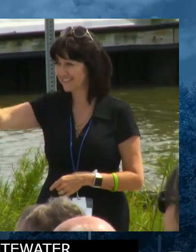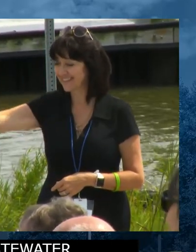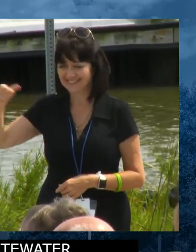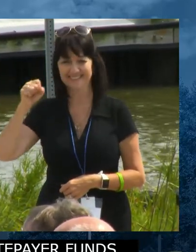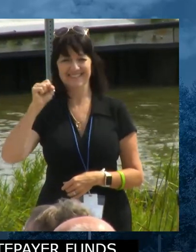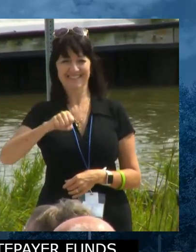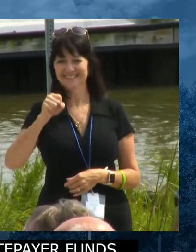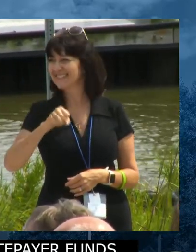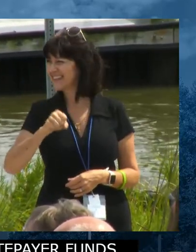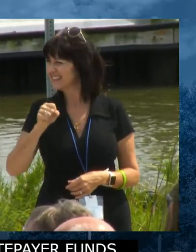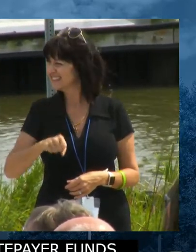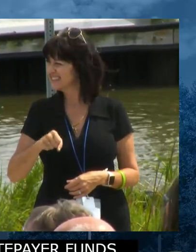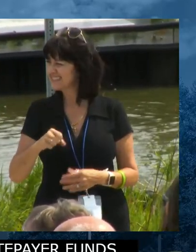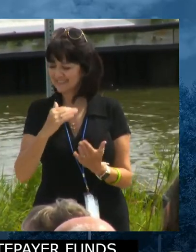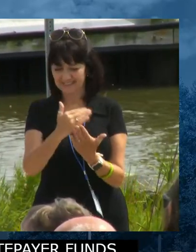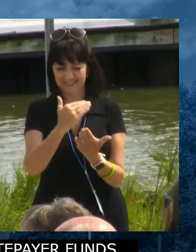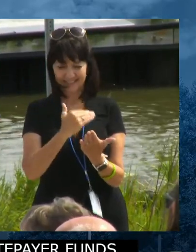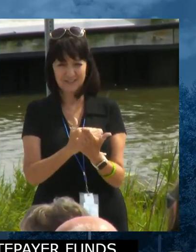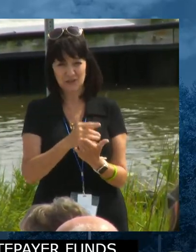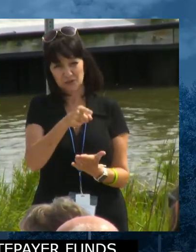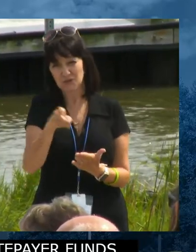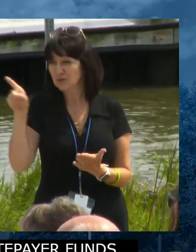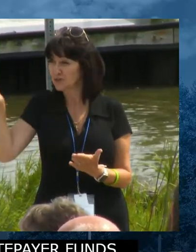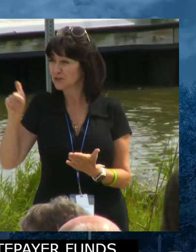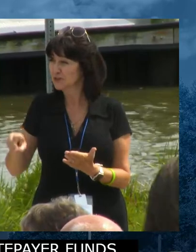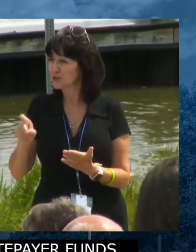yes, you are. In fact, you were supposed to come before me.